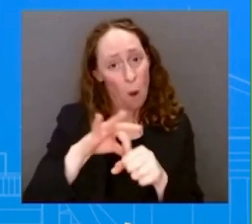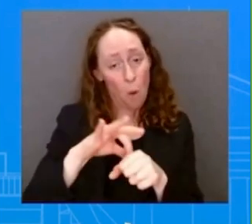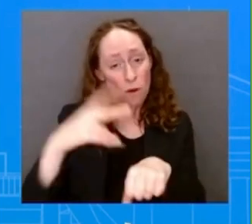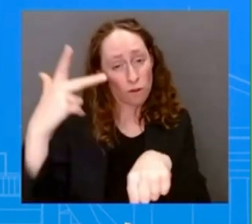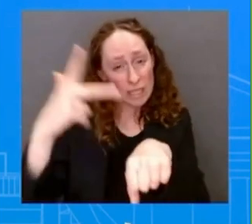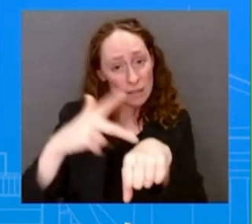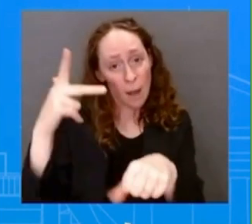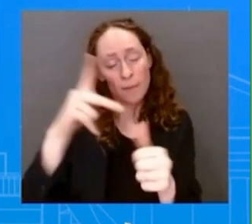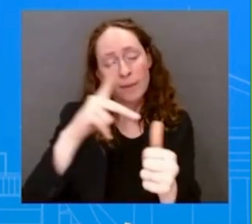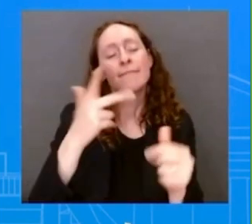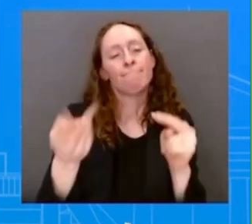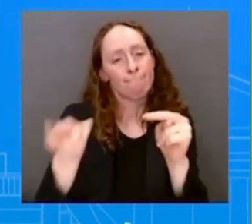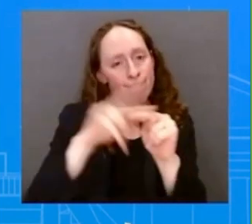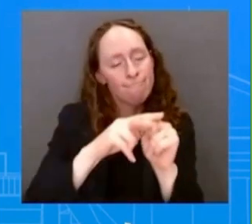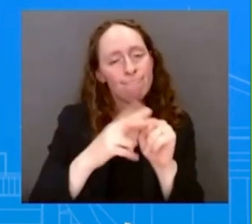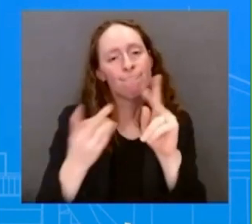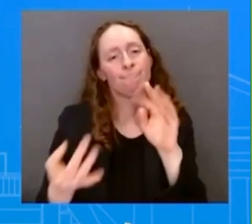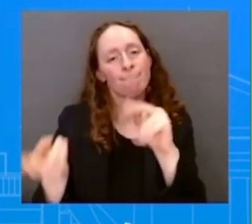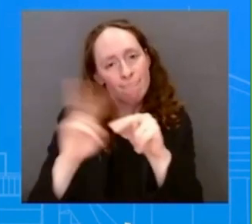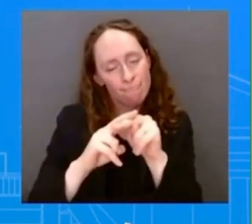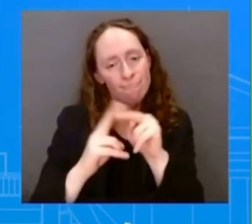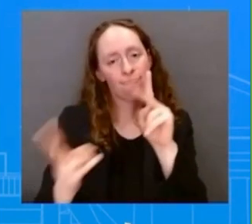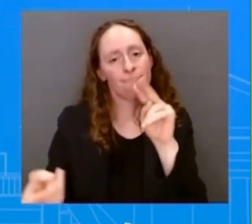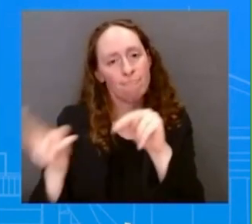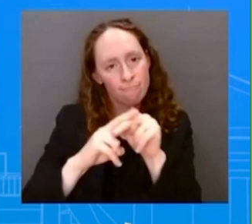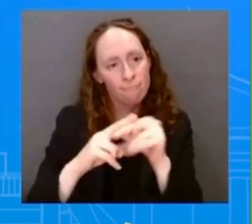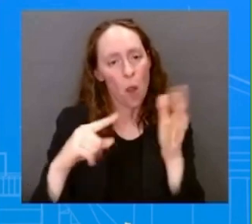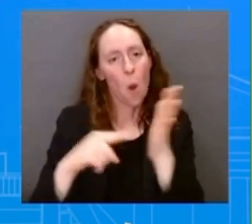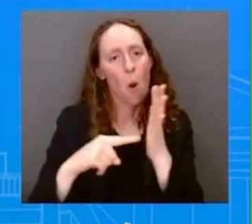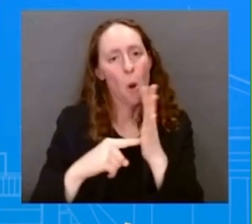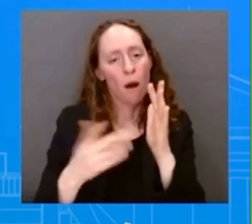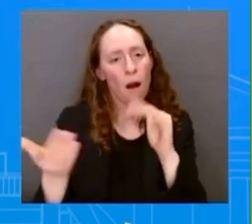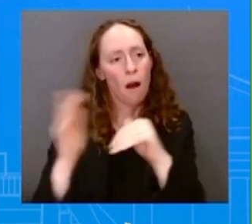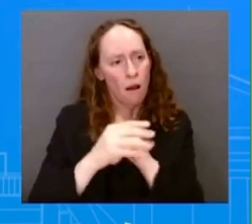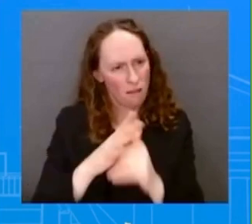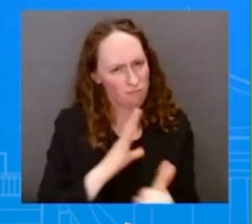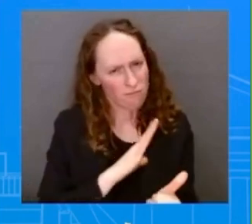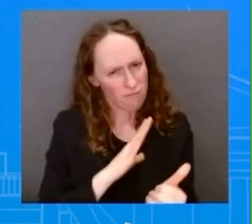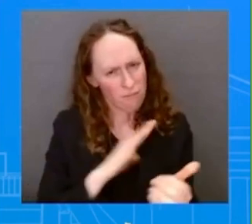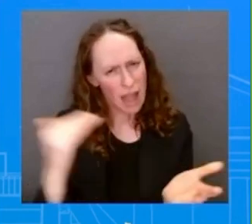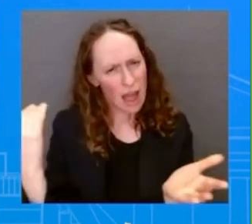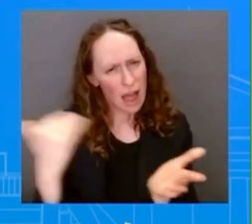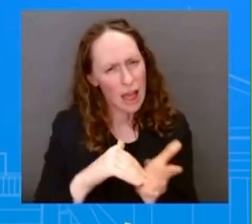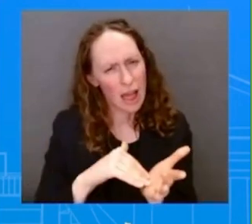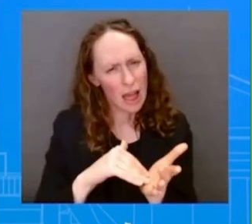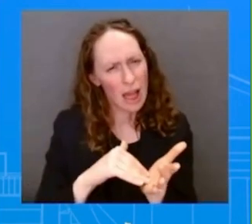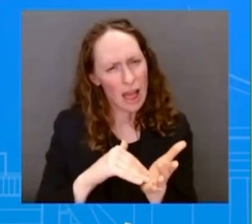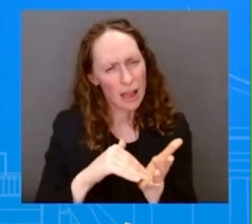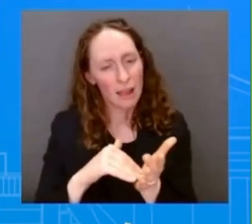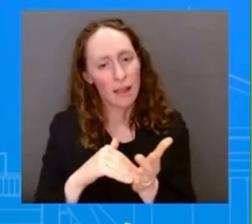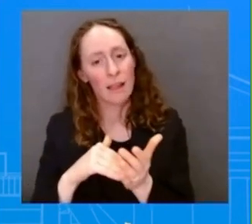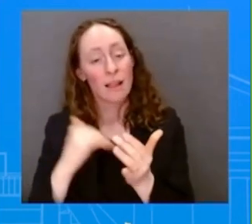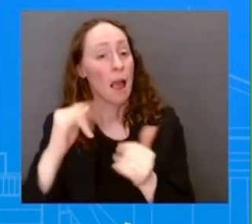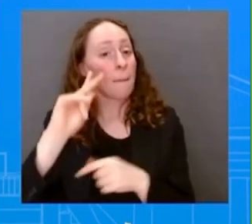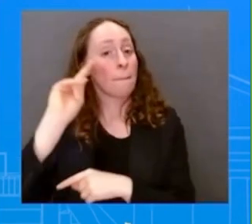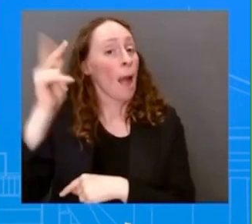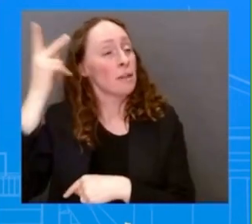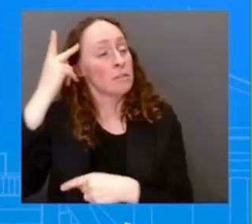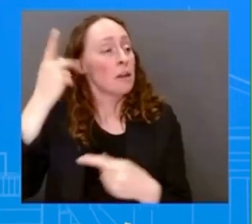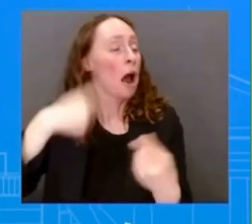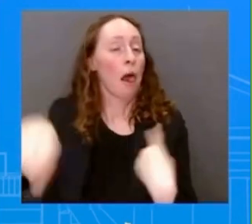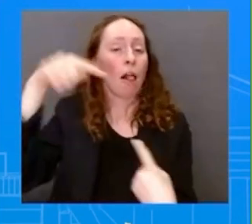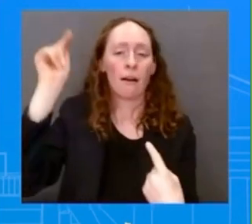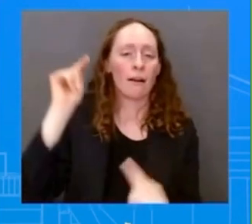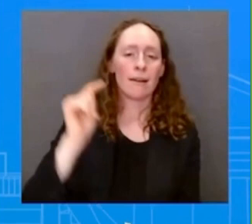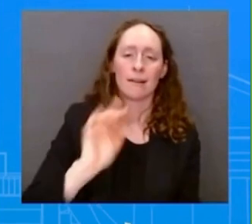and we're going to continue to be, uh, very clear about it. We should, that should be done without political games. Again, happy to have a conversation about the budget, but